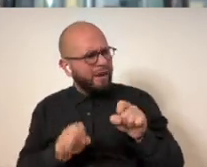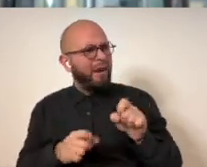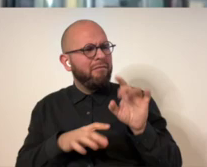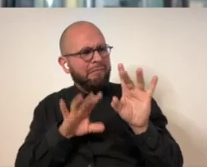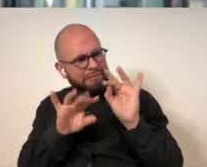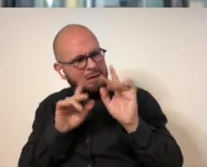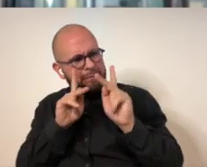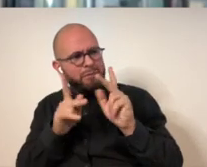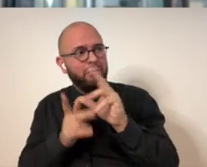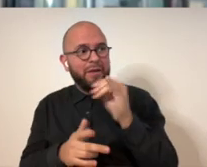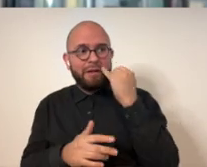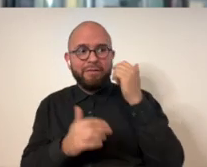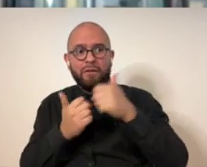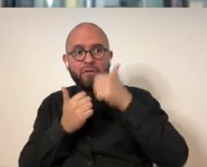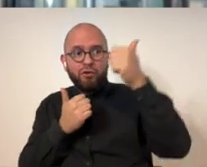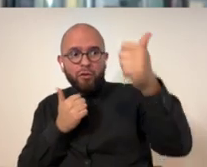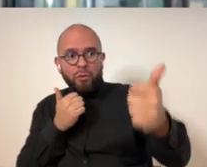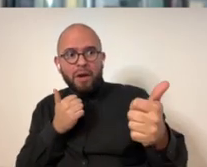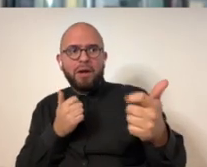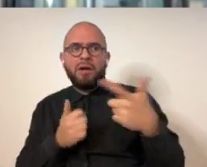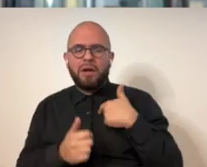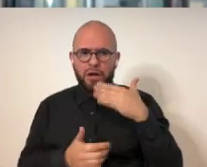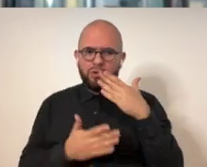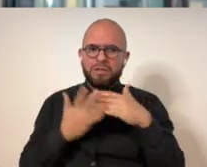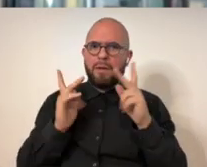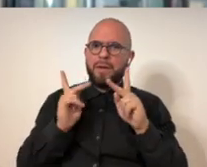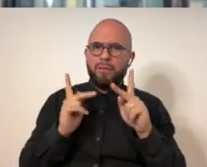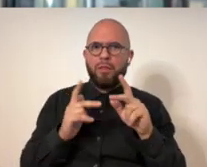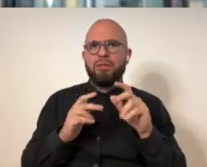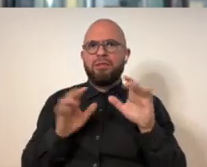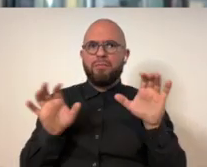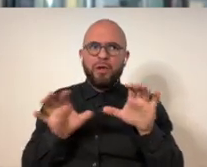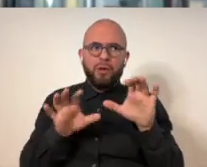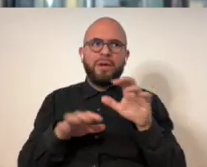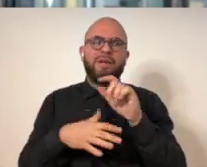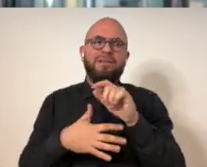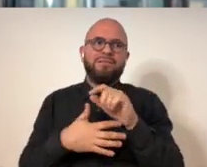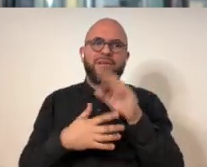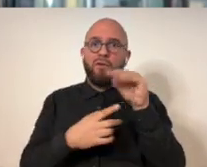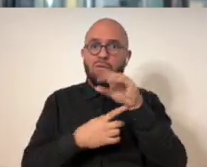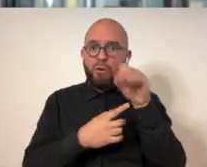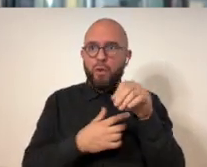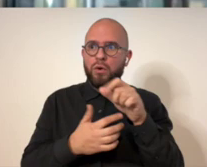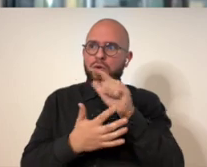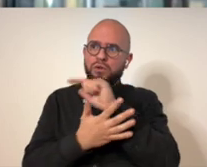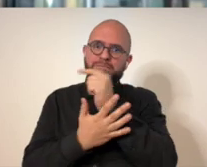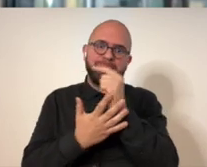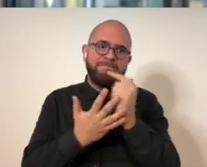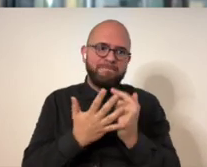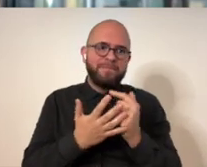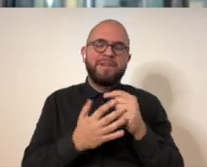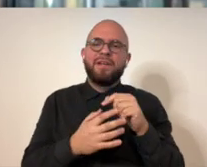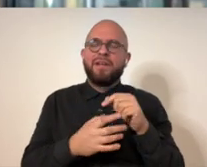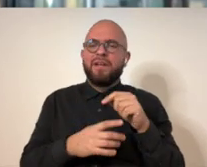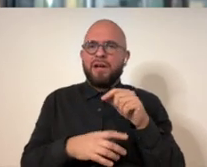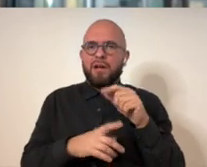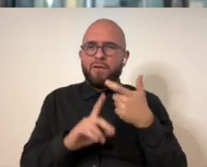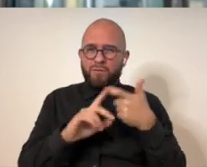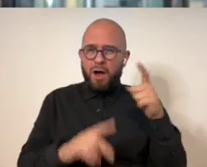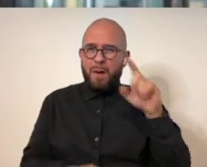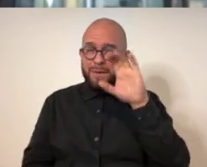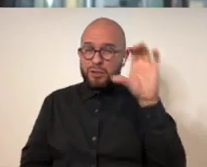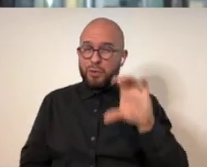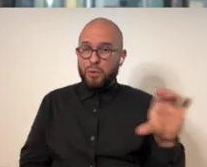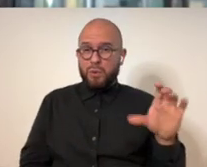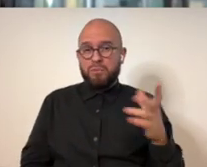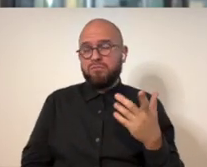I'm willing to bet you can, and you can, if the people are further away. I know people have been doing photo series from